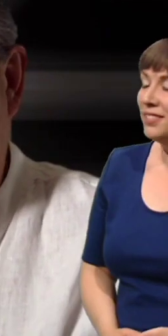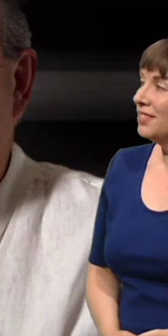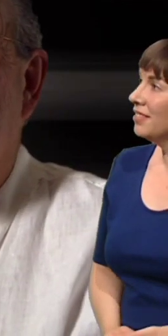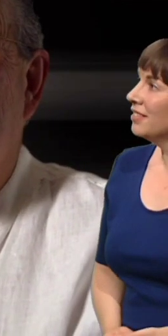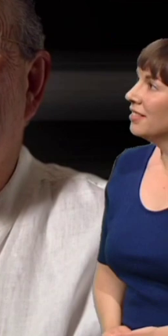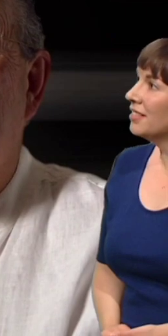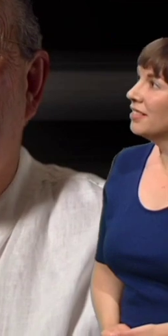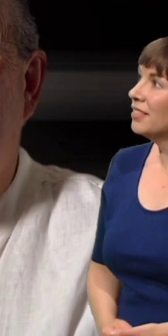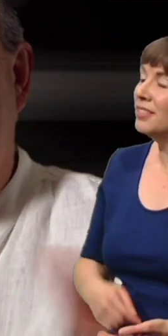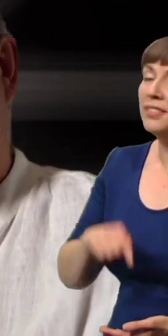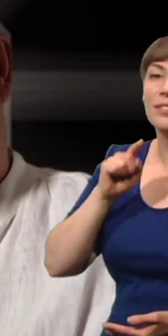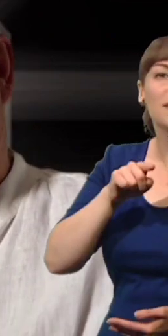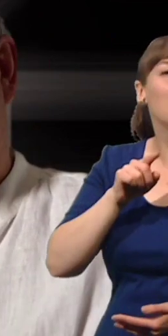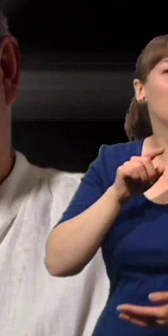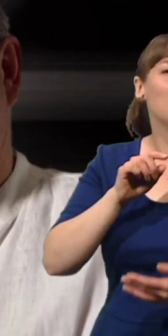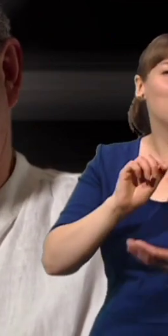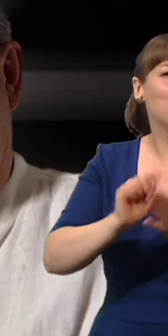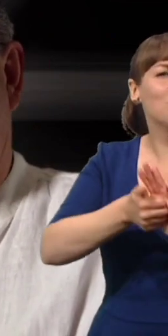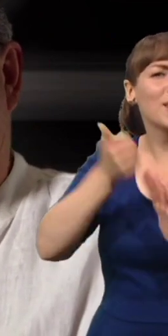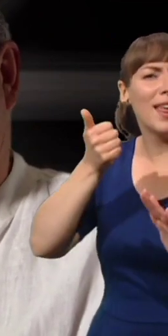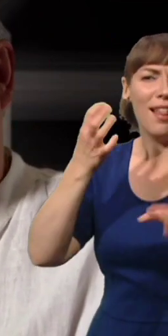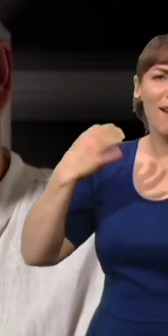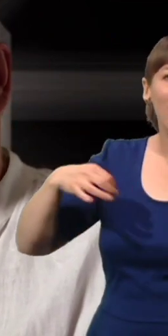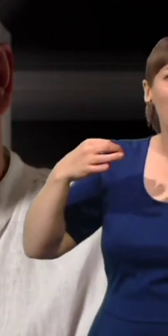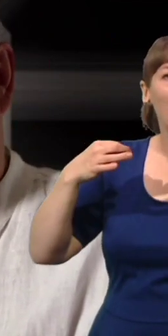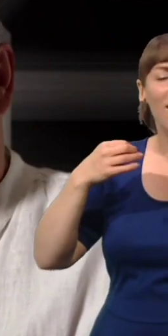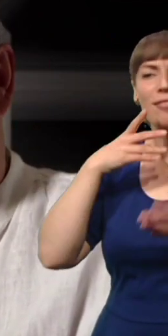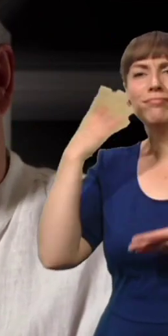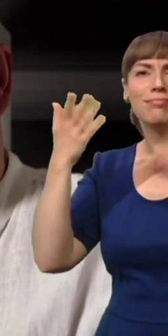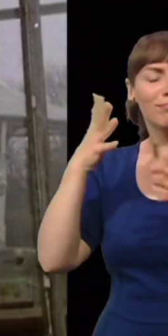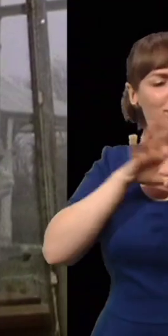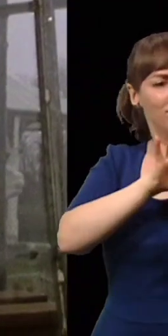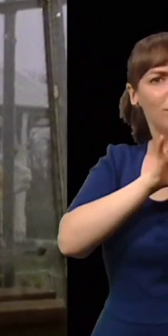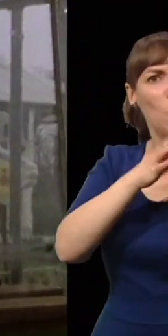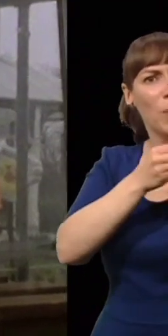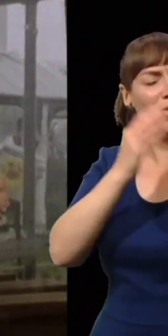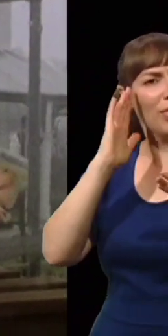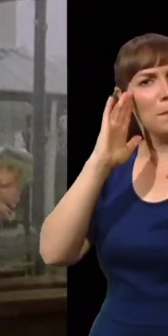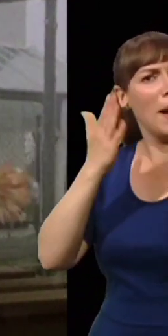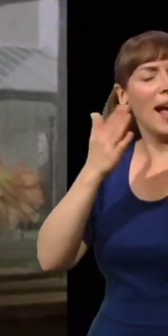relate to these weird characters including Adrian who was quite mad